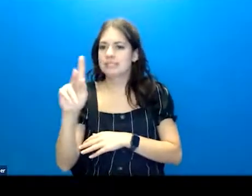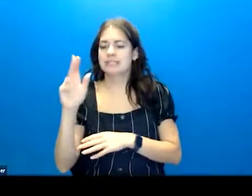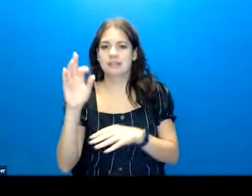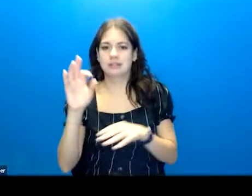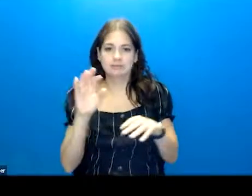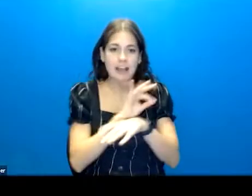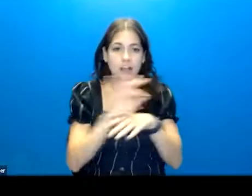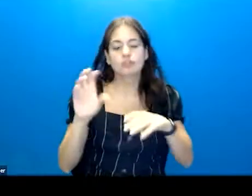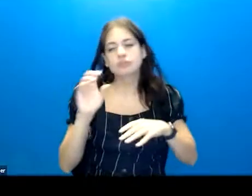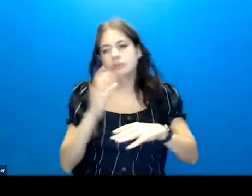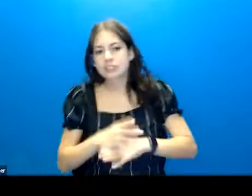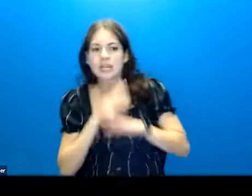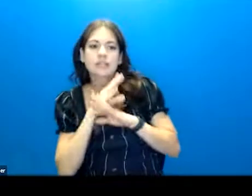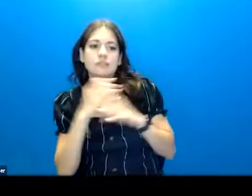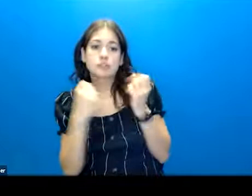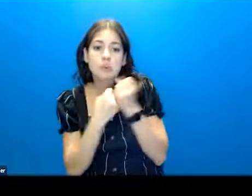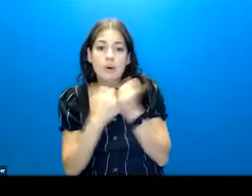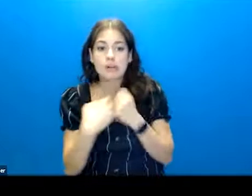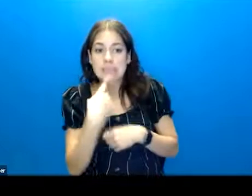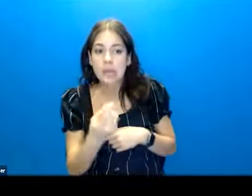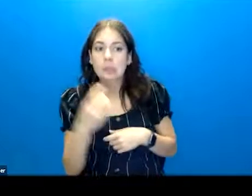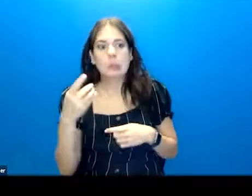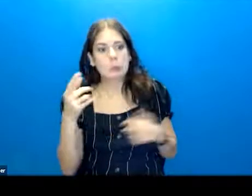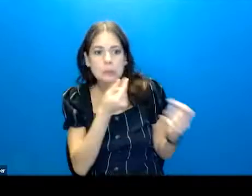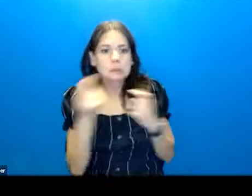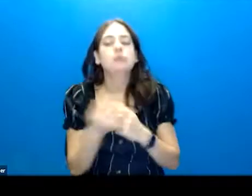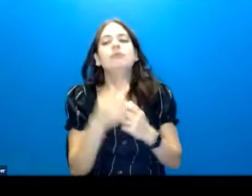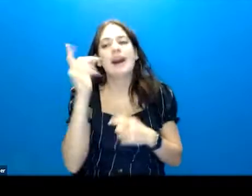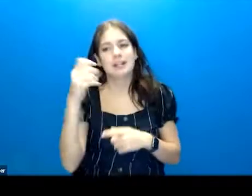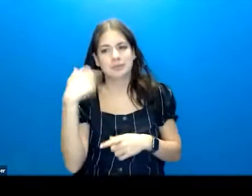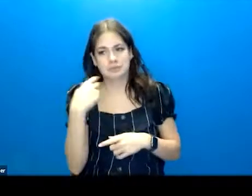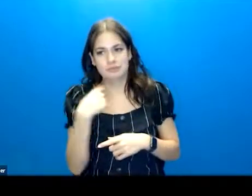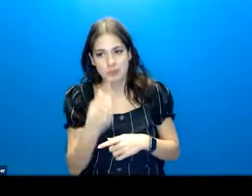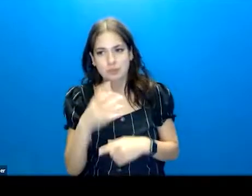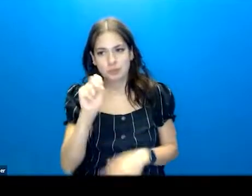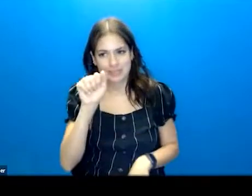protective factors, supports, or to tell you how to respond. That is why I gave you the safety.